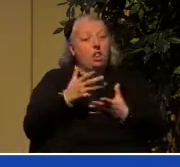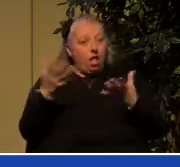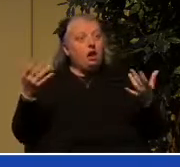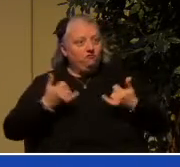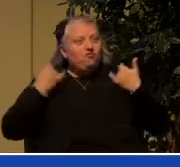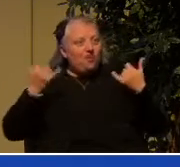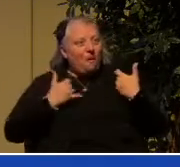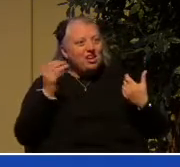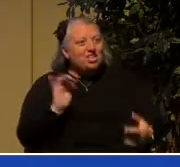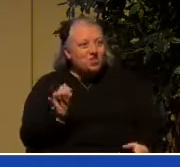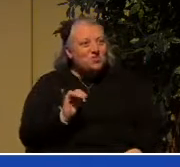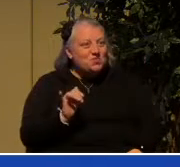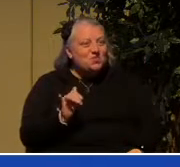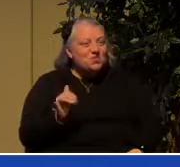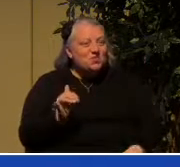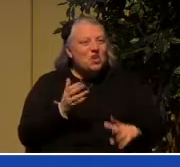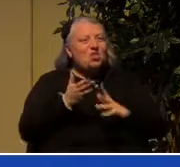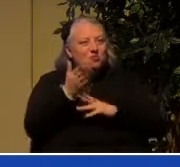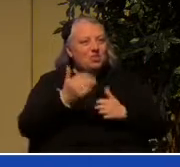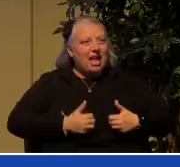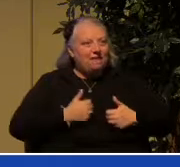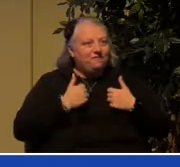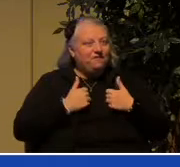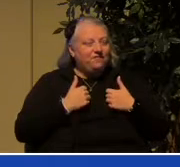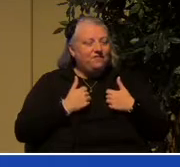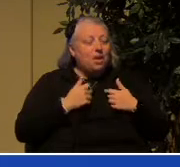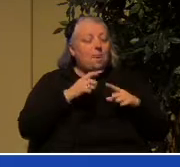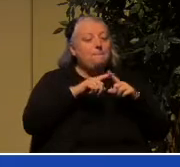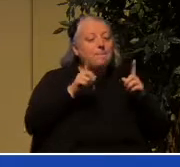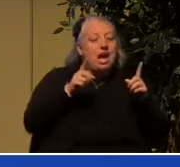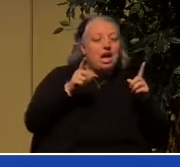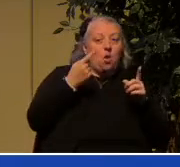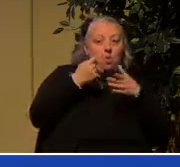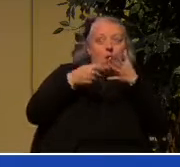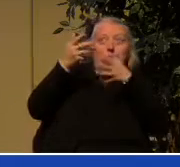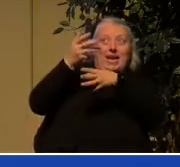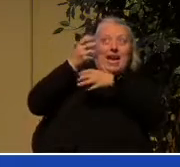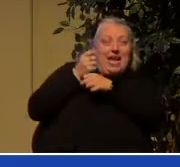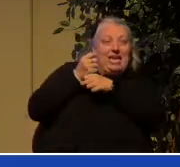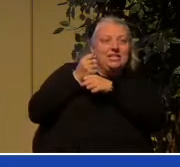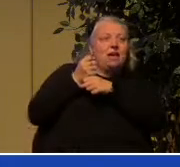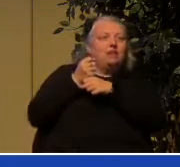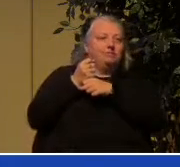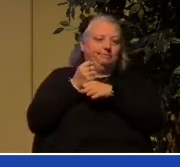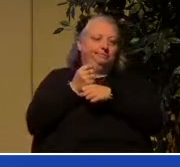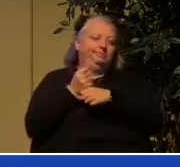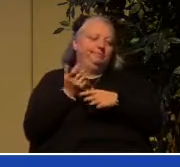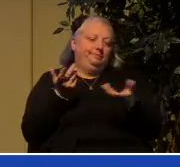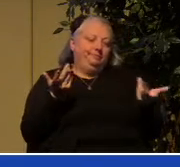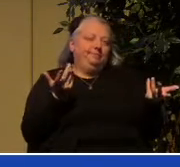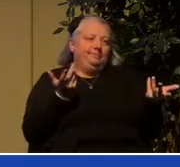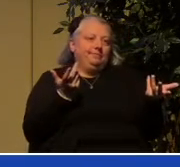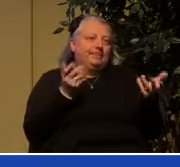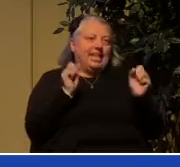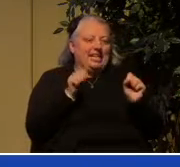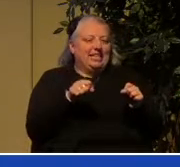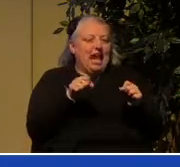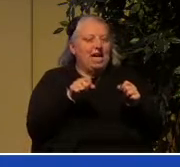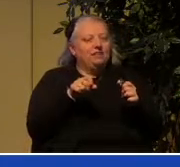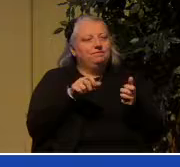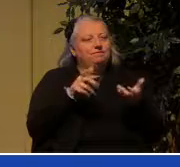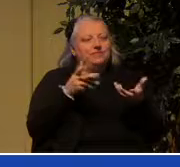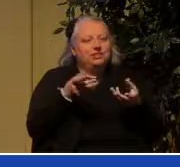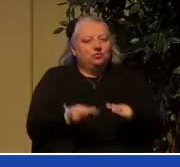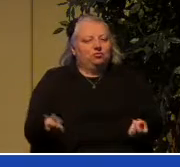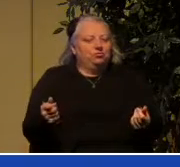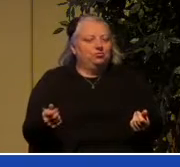in living, but the inheritance is perishable. Keep that in mind, because we'll come back to it later. Now, I've